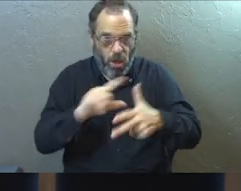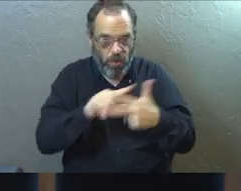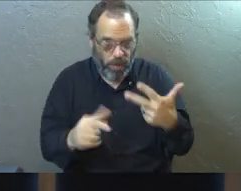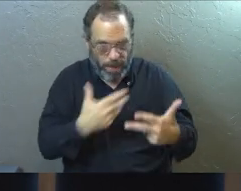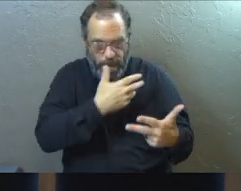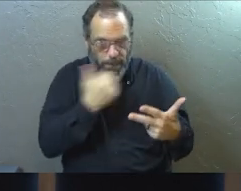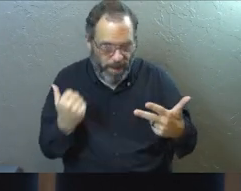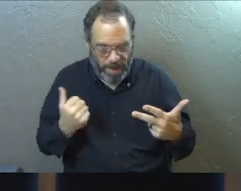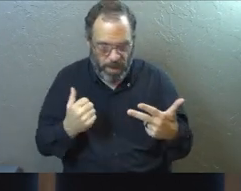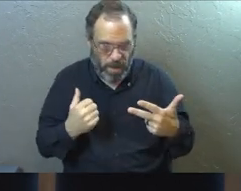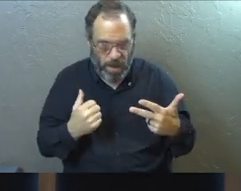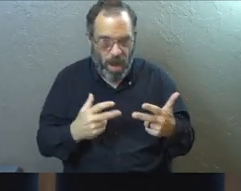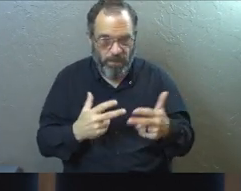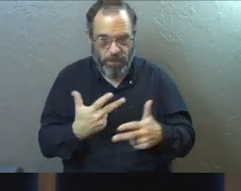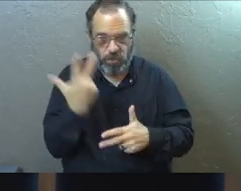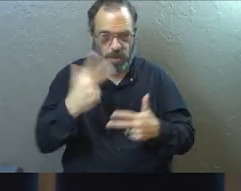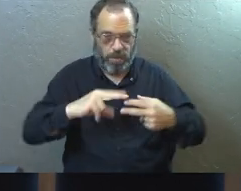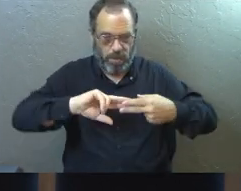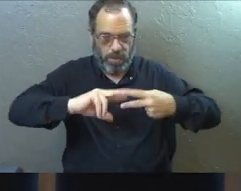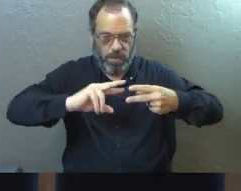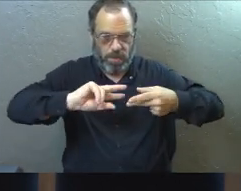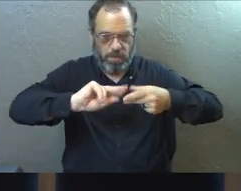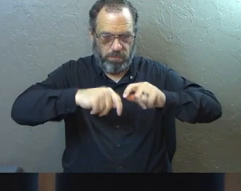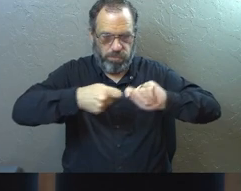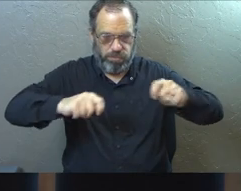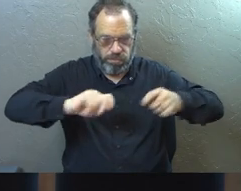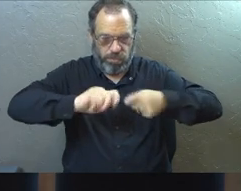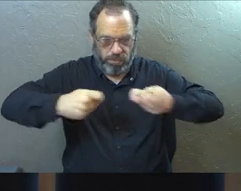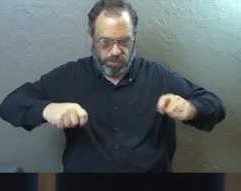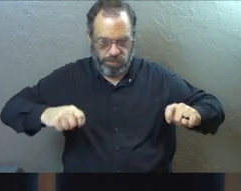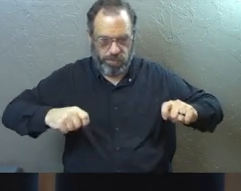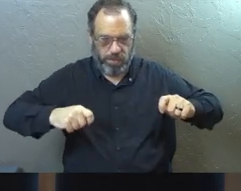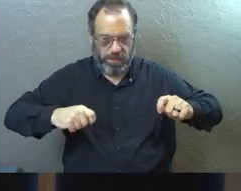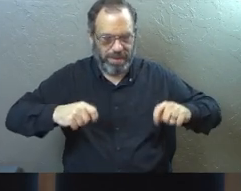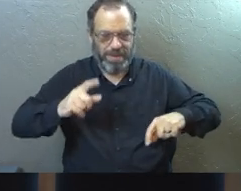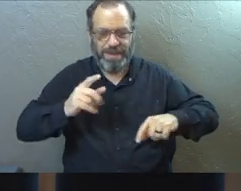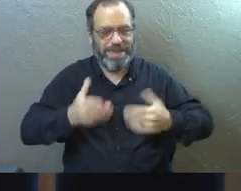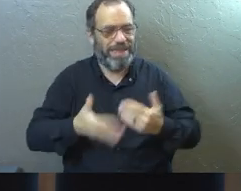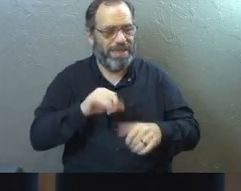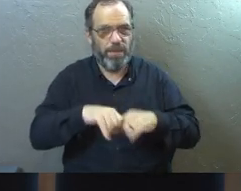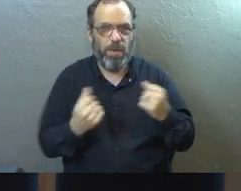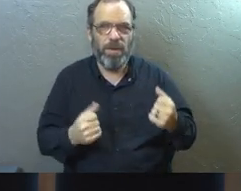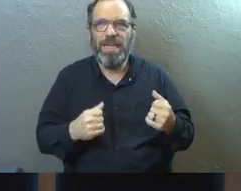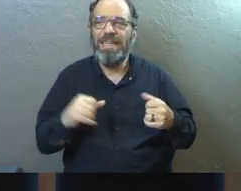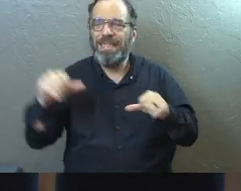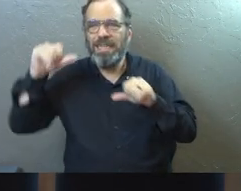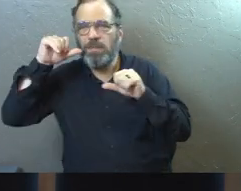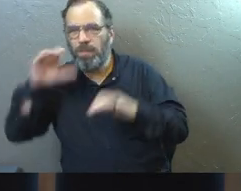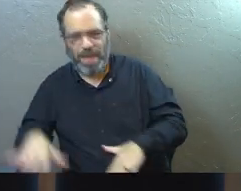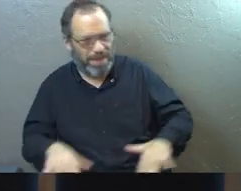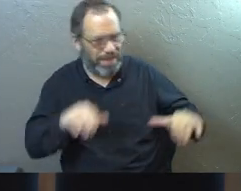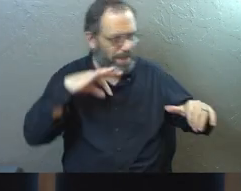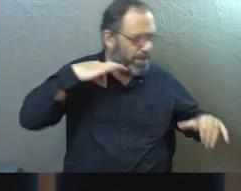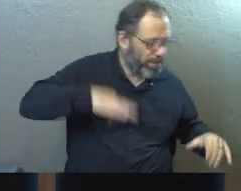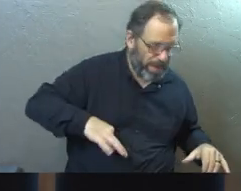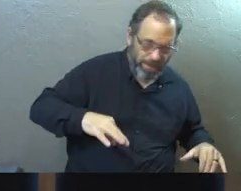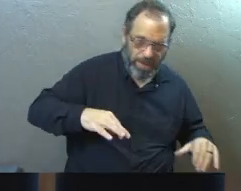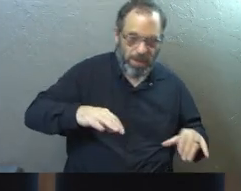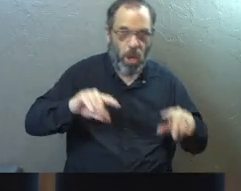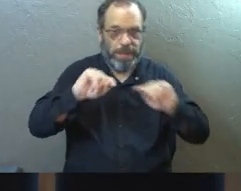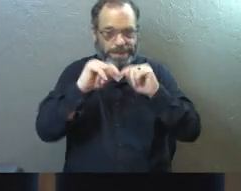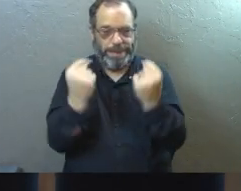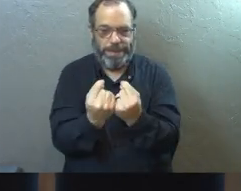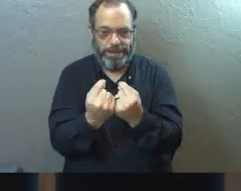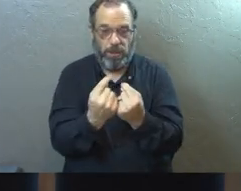are even better, for a triple braided cord is not easily broken. We talk through all these different blessings and benefits that it is when there's a